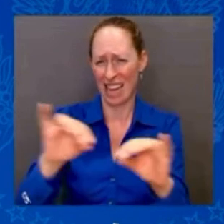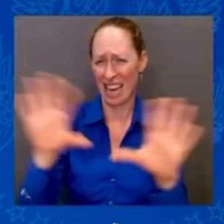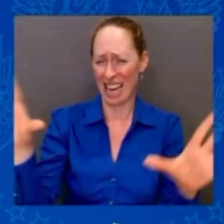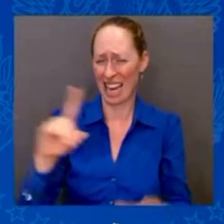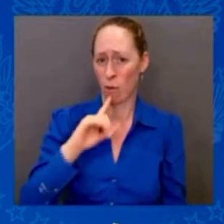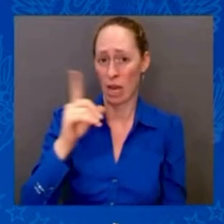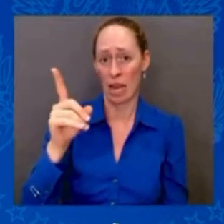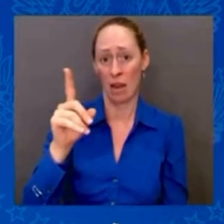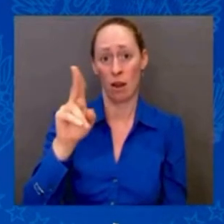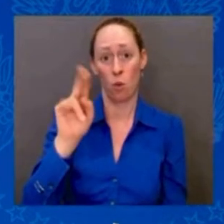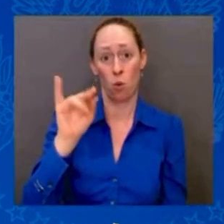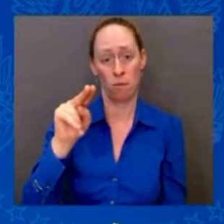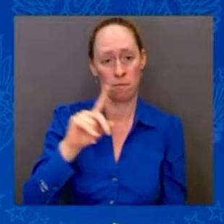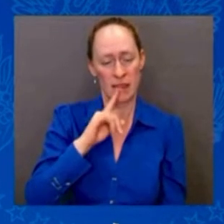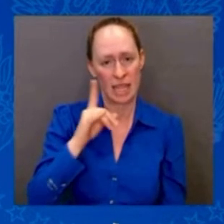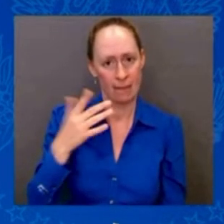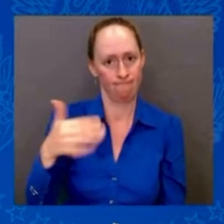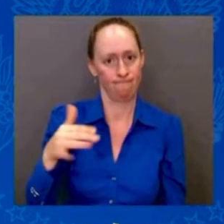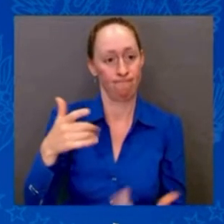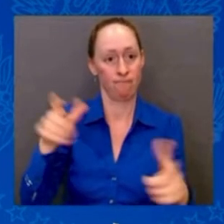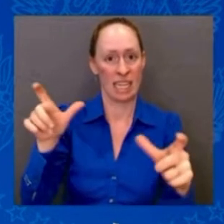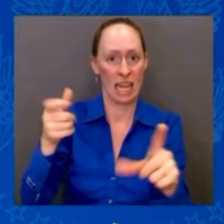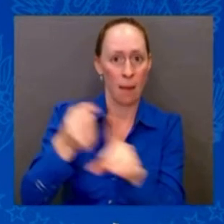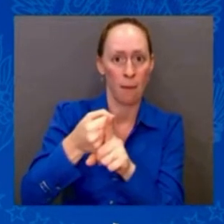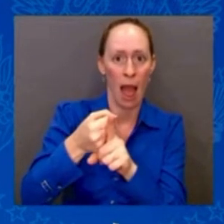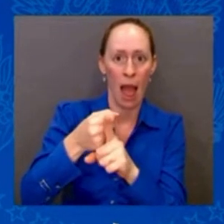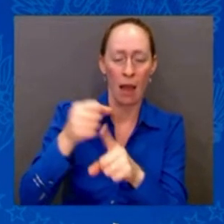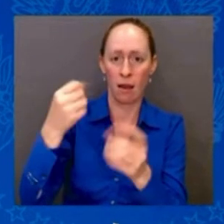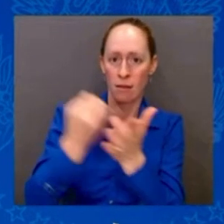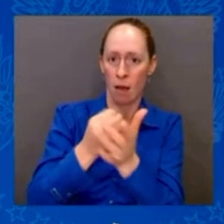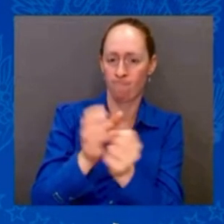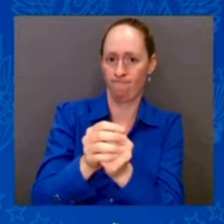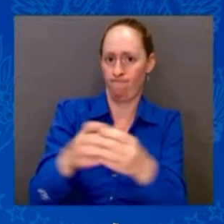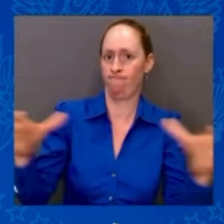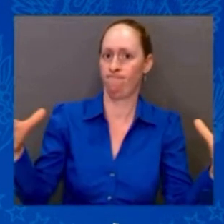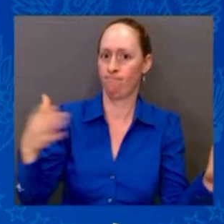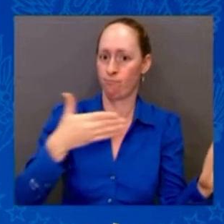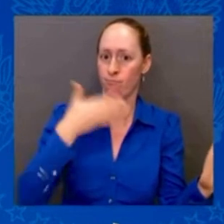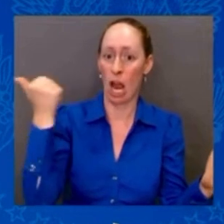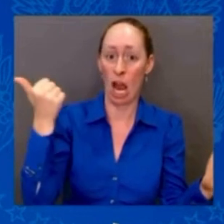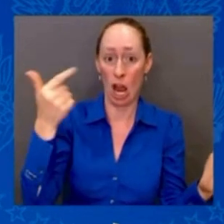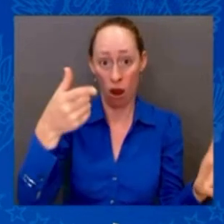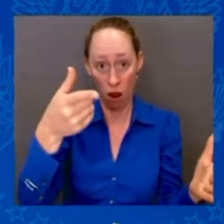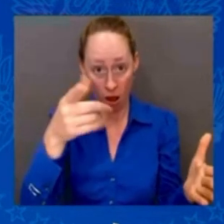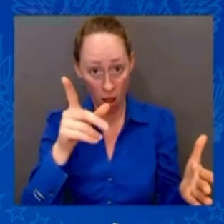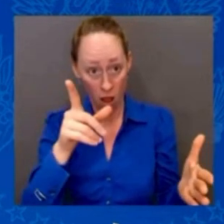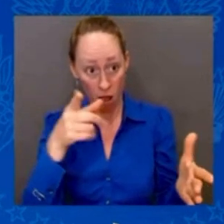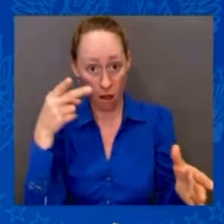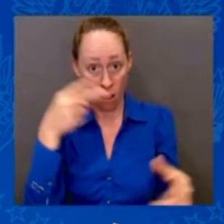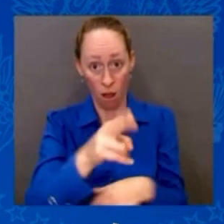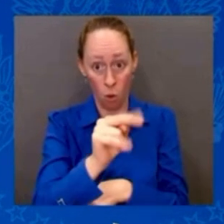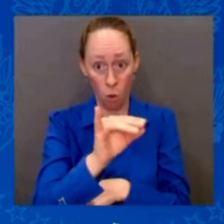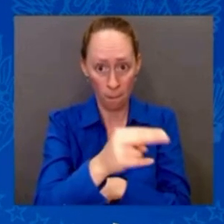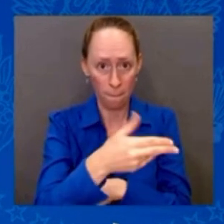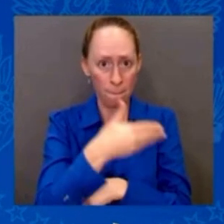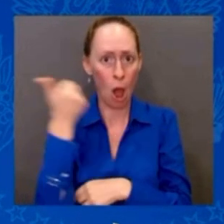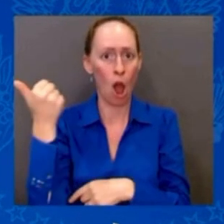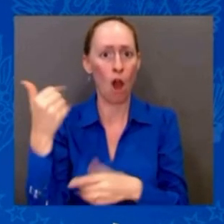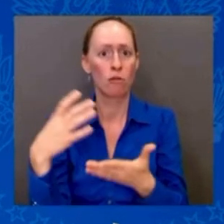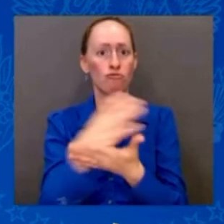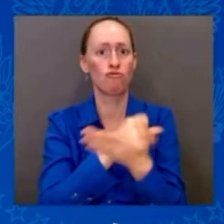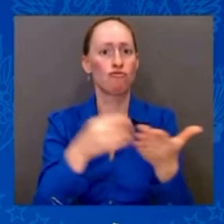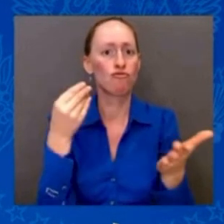that unions raise workers' income, increase American homeownership, creating more jobs, increase retirement